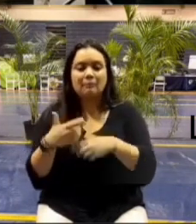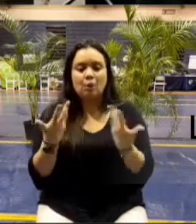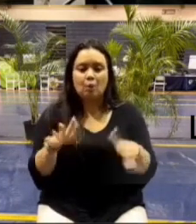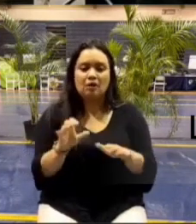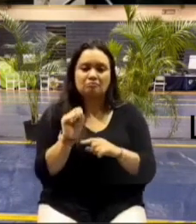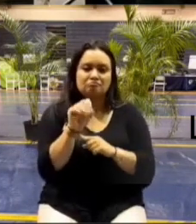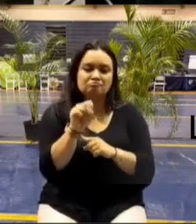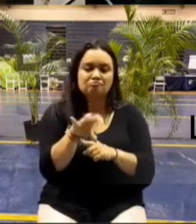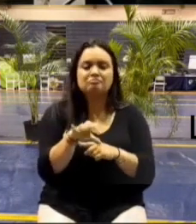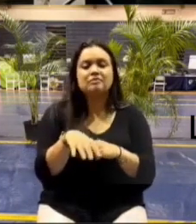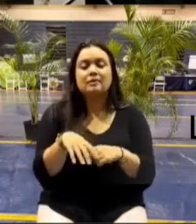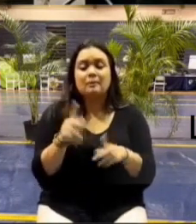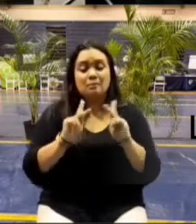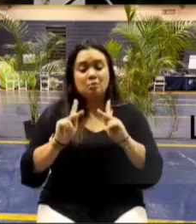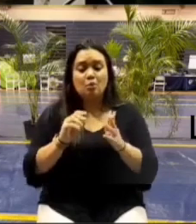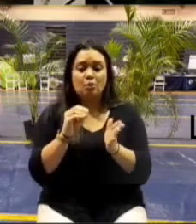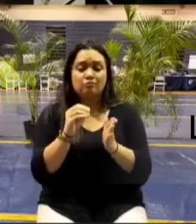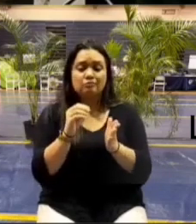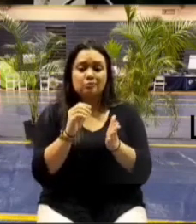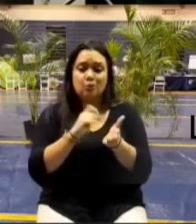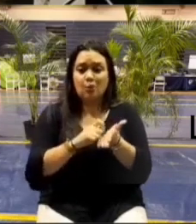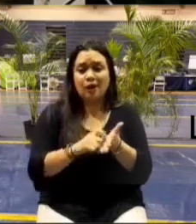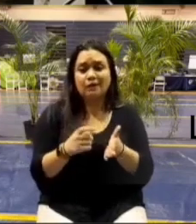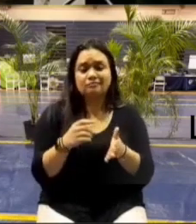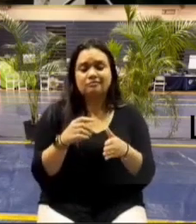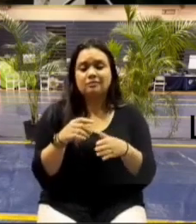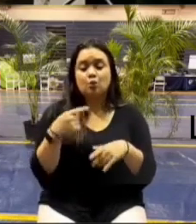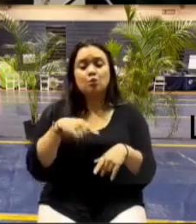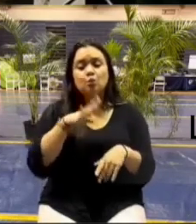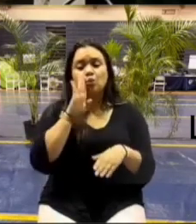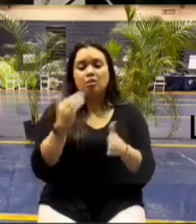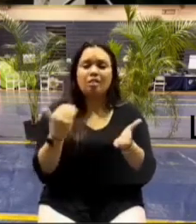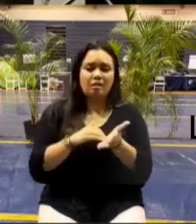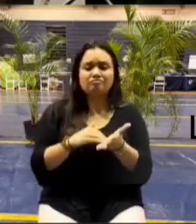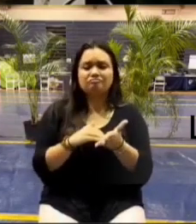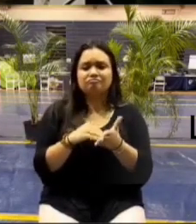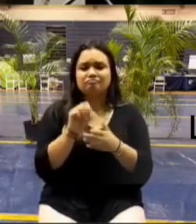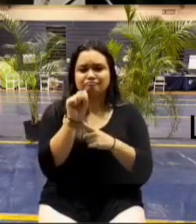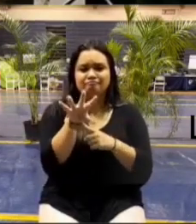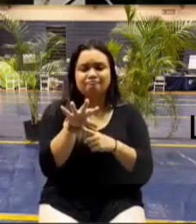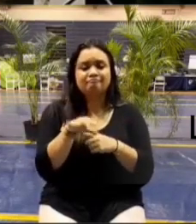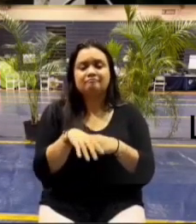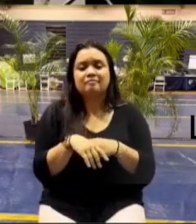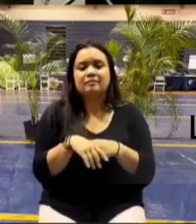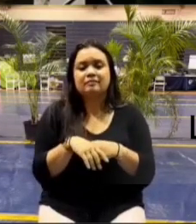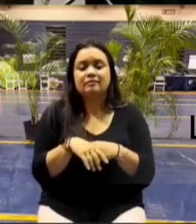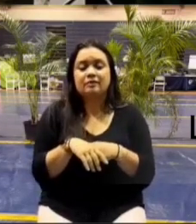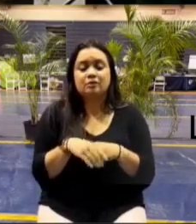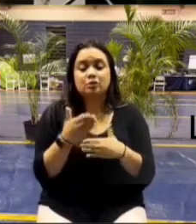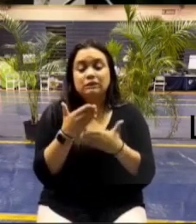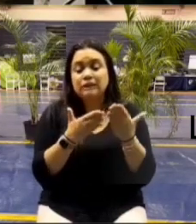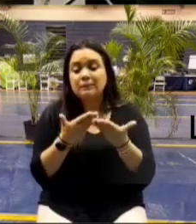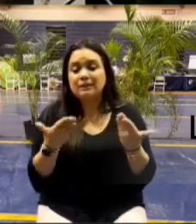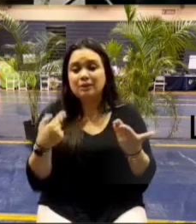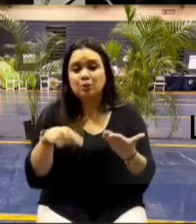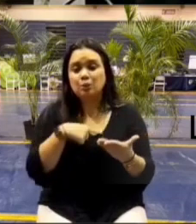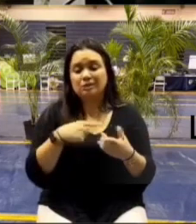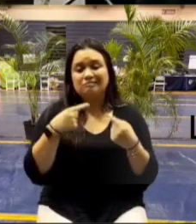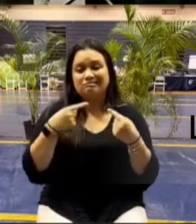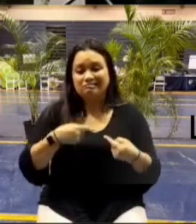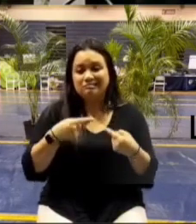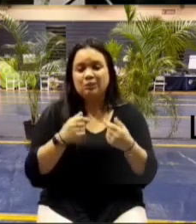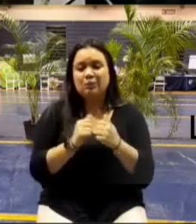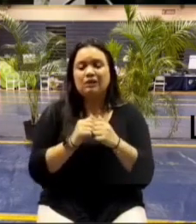i know people were writing about this you can repeat them again and we're going to repeat them again um so those are some of the things we're dealing with just on the